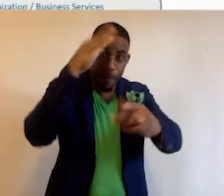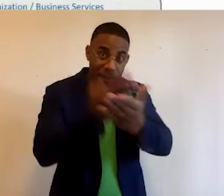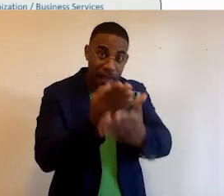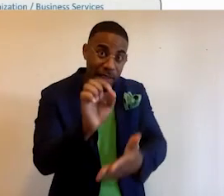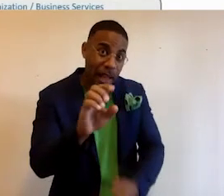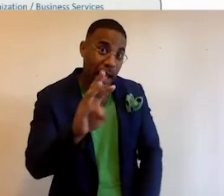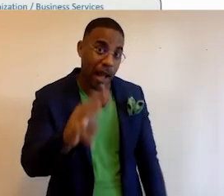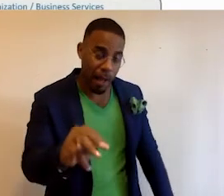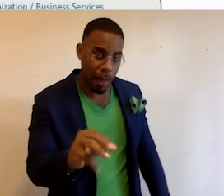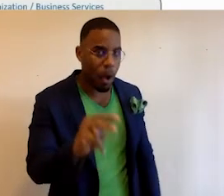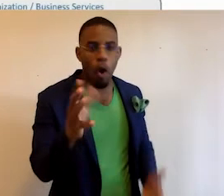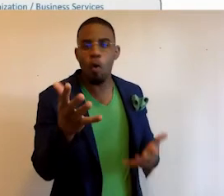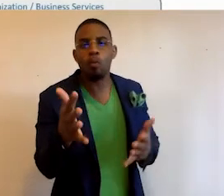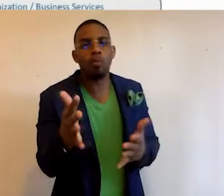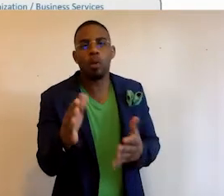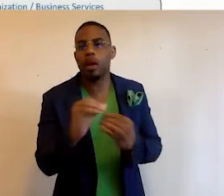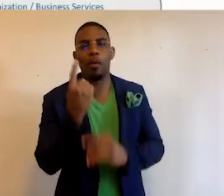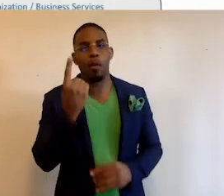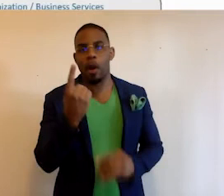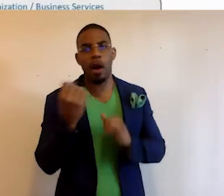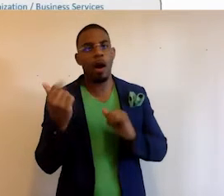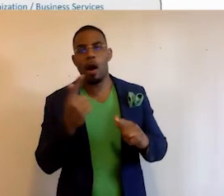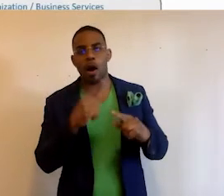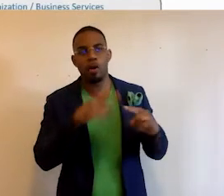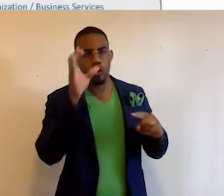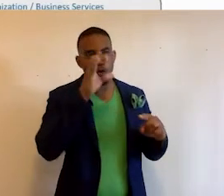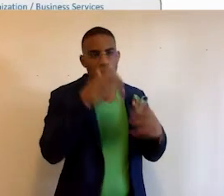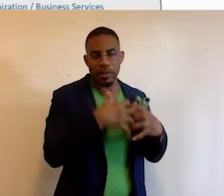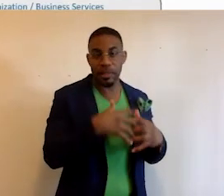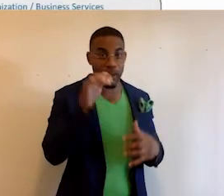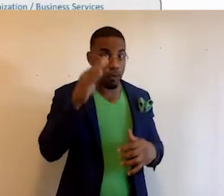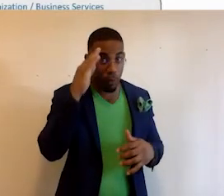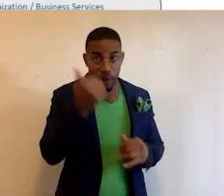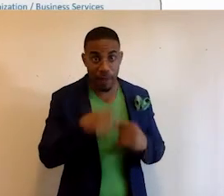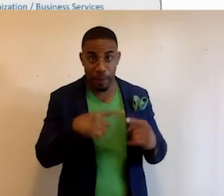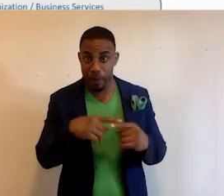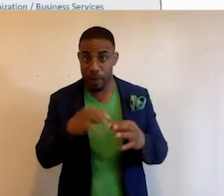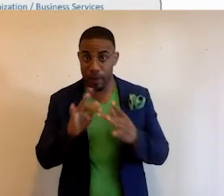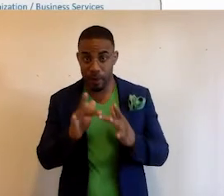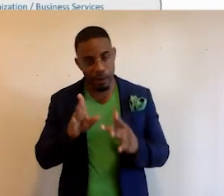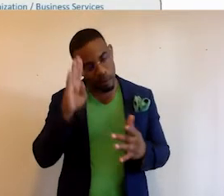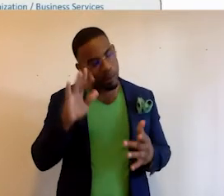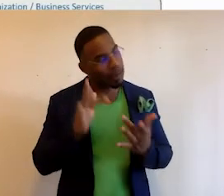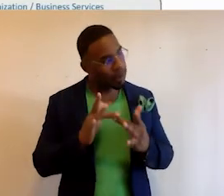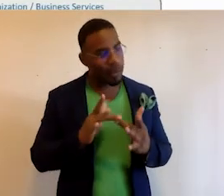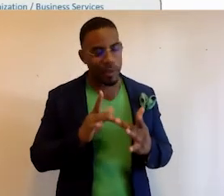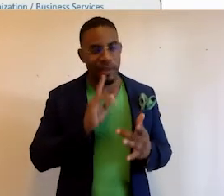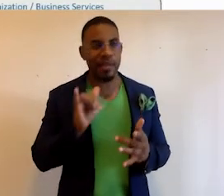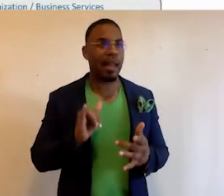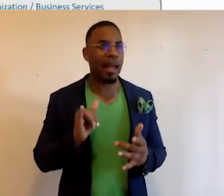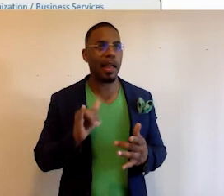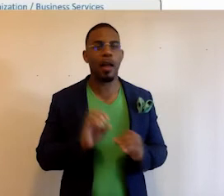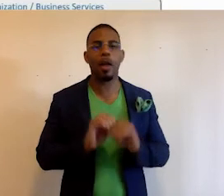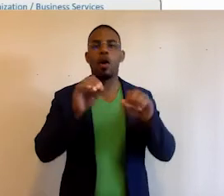.com which is already number one in all the search engines. And if you know anything about the internet, you know, the internet is like an